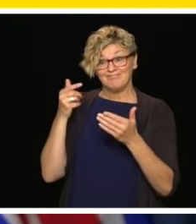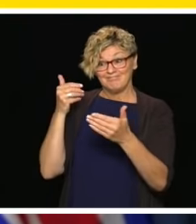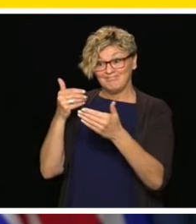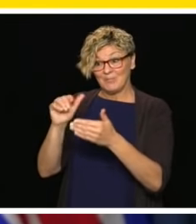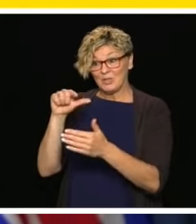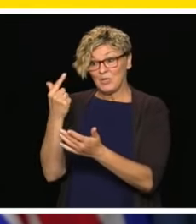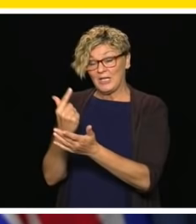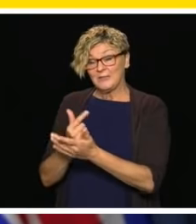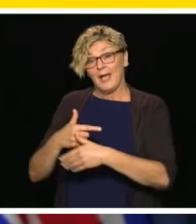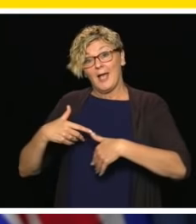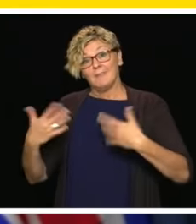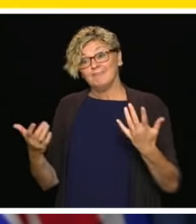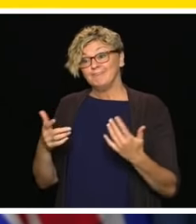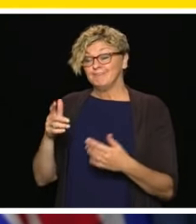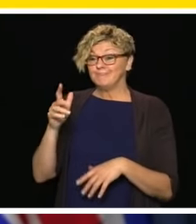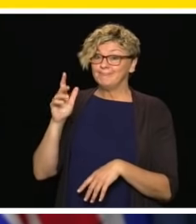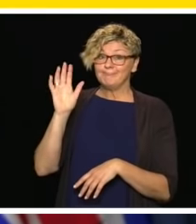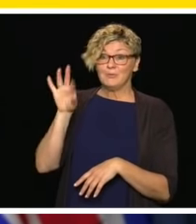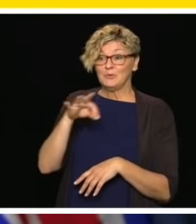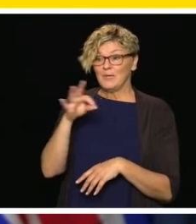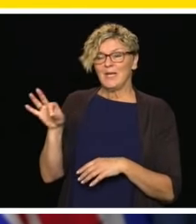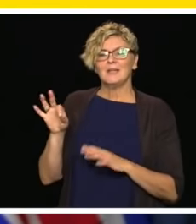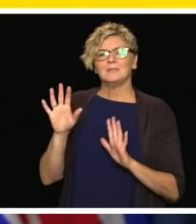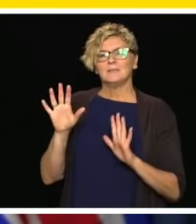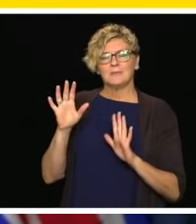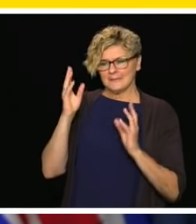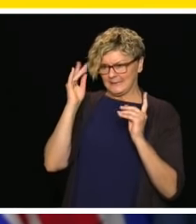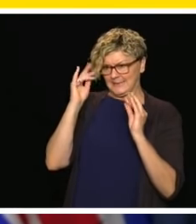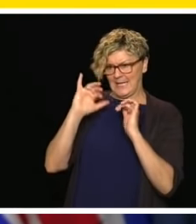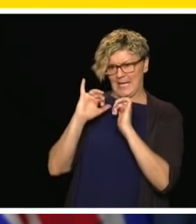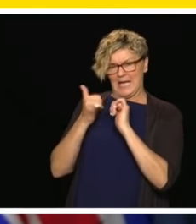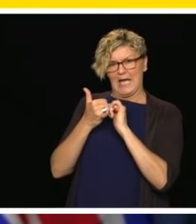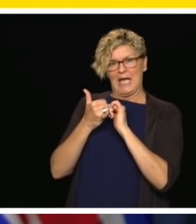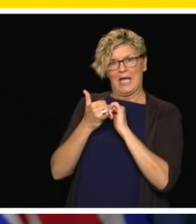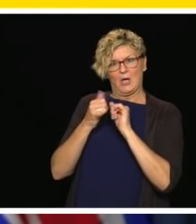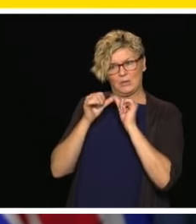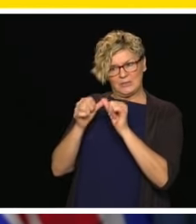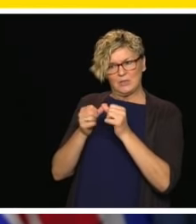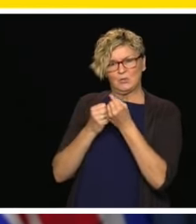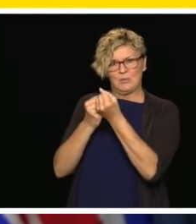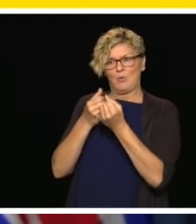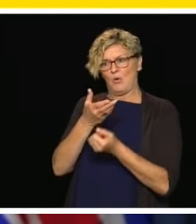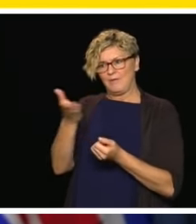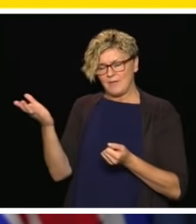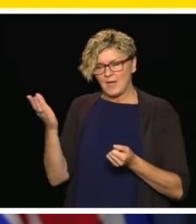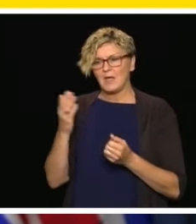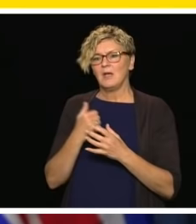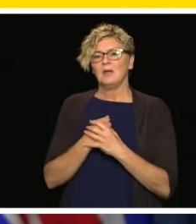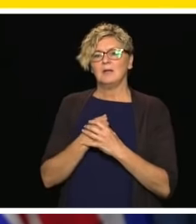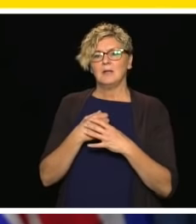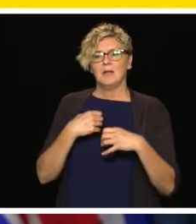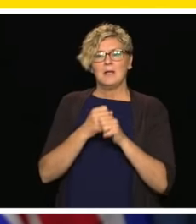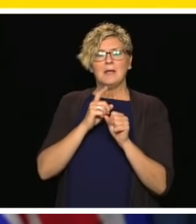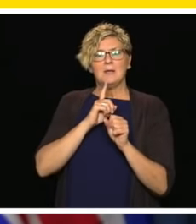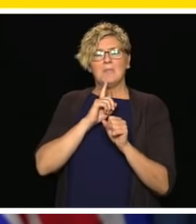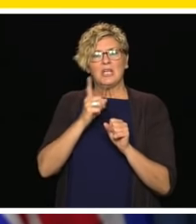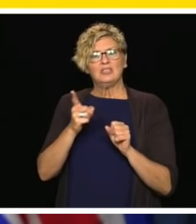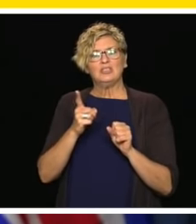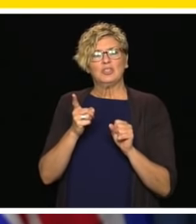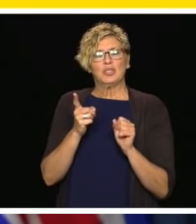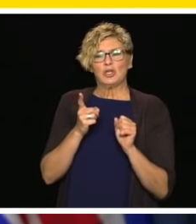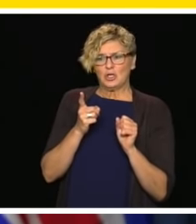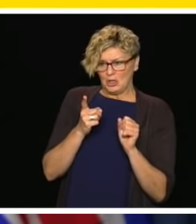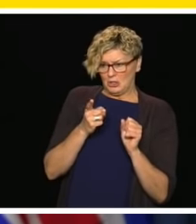We have worked with post-secondary education leaders to make sure that allowances around transcript is done without disruption and that there be